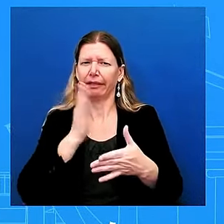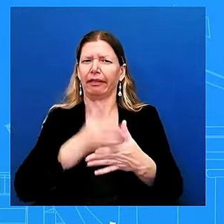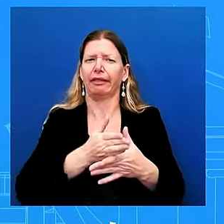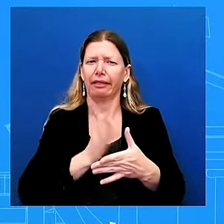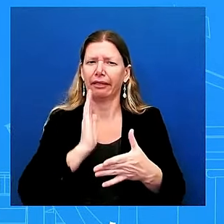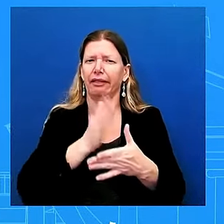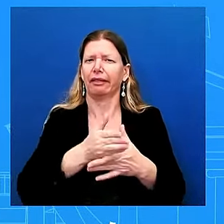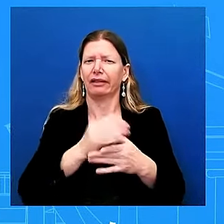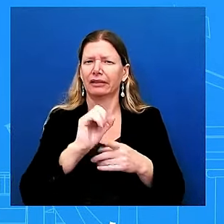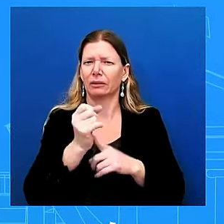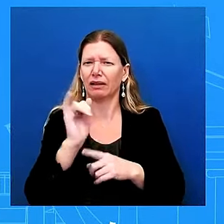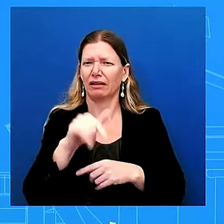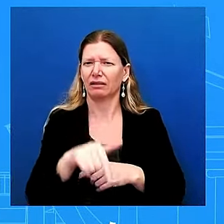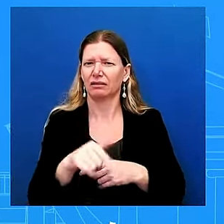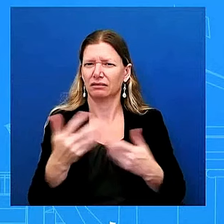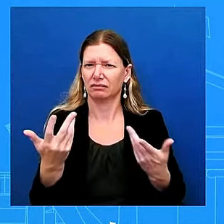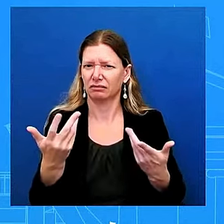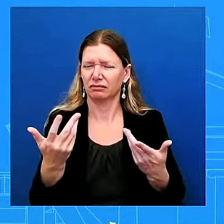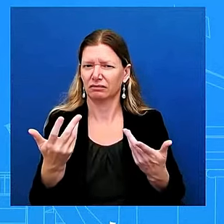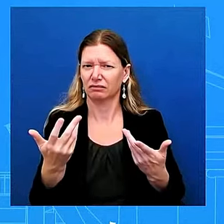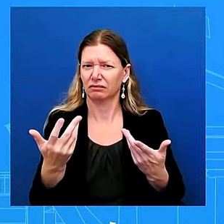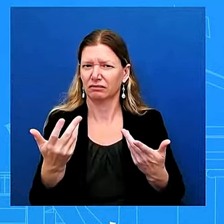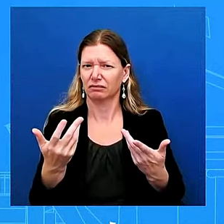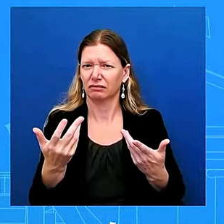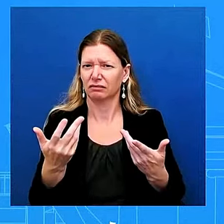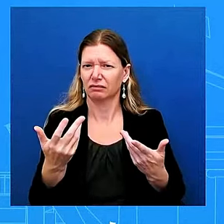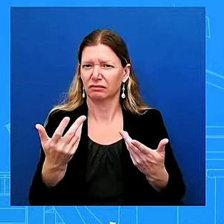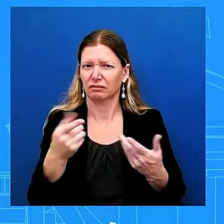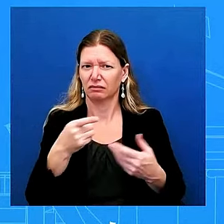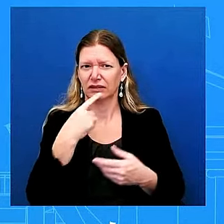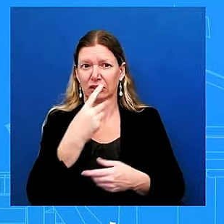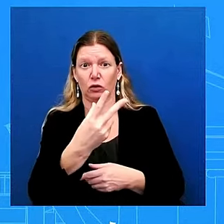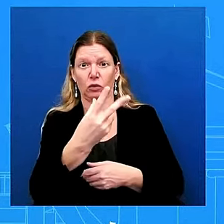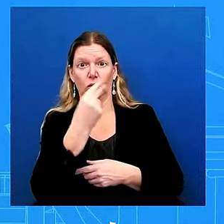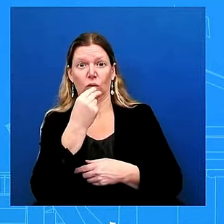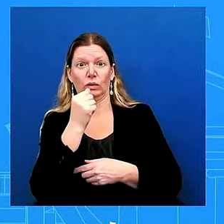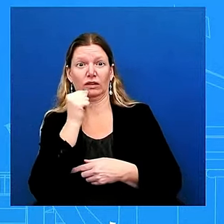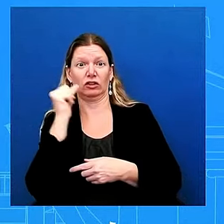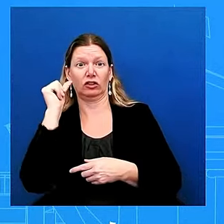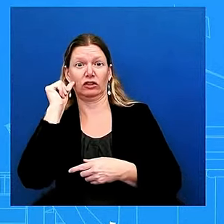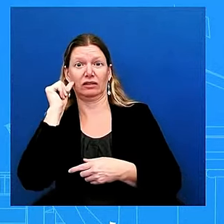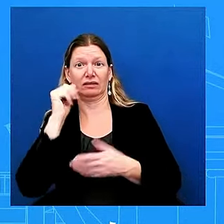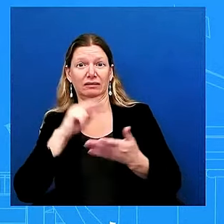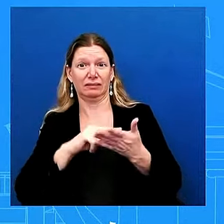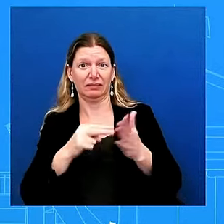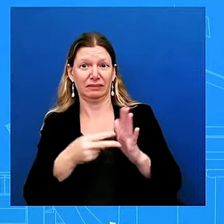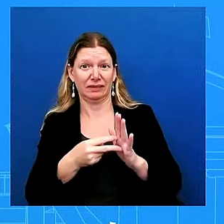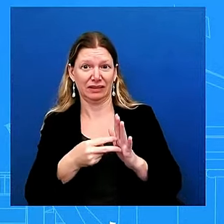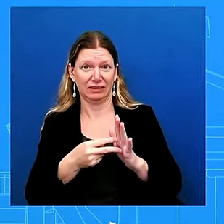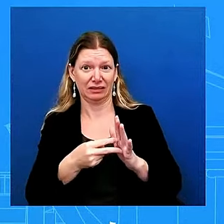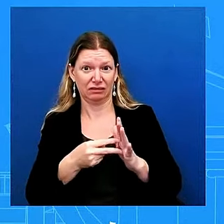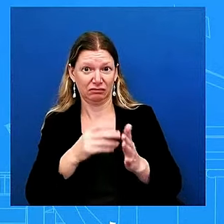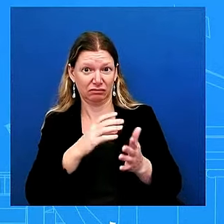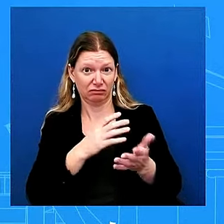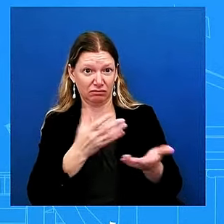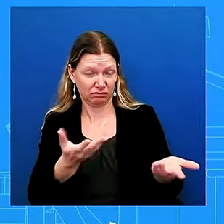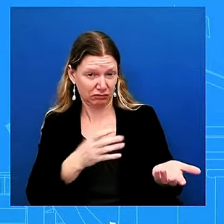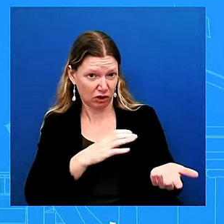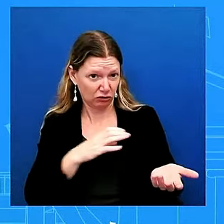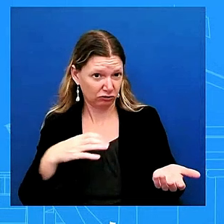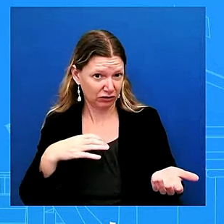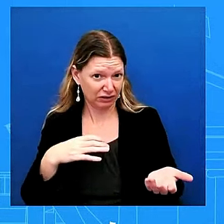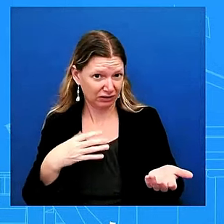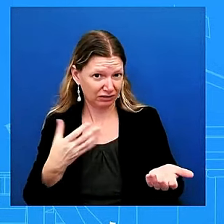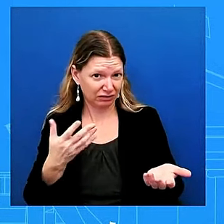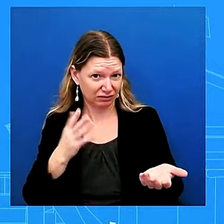no uh yesterday was he also saying that asking congress to intervene and stop a potential strike was off the table i mean look congress does